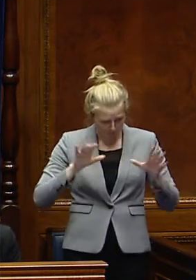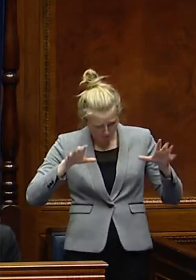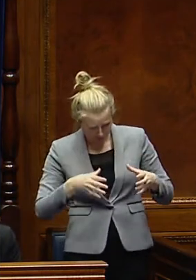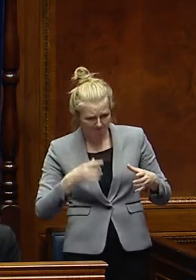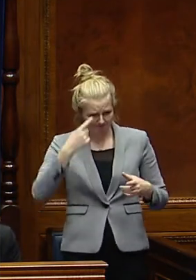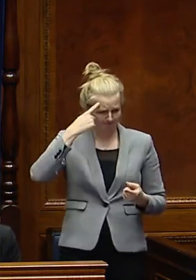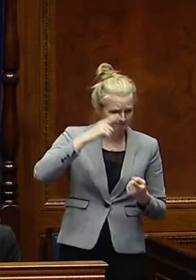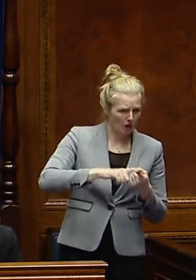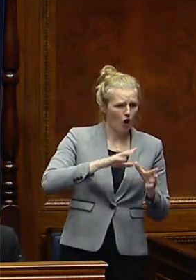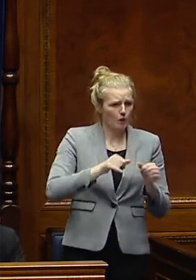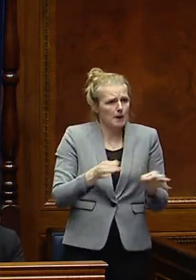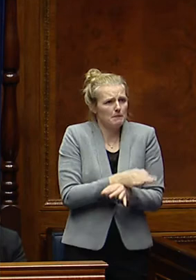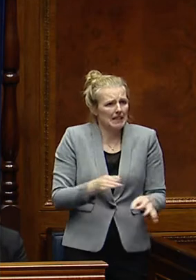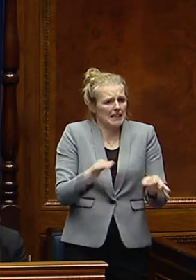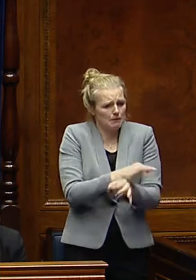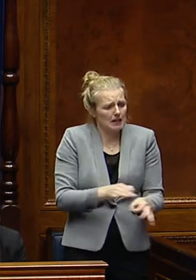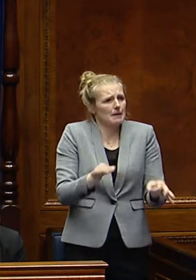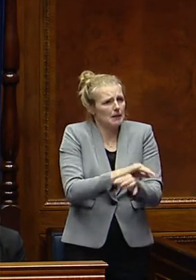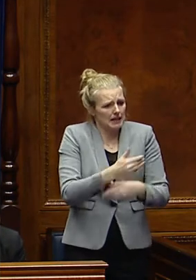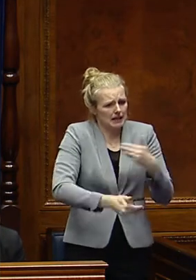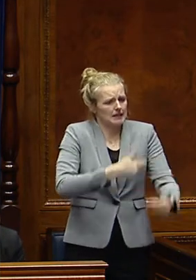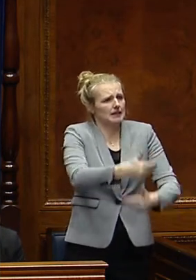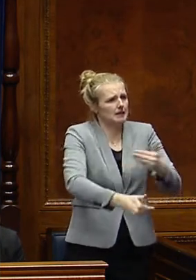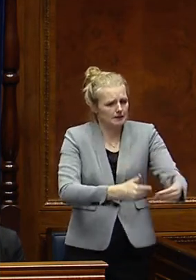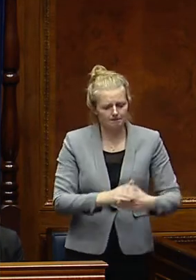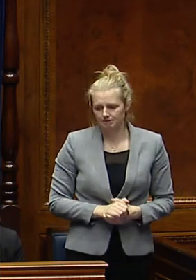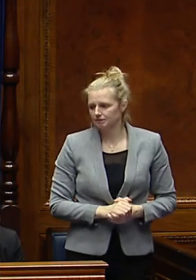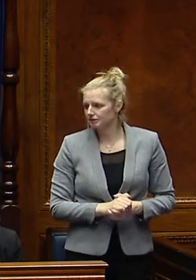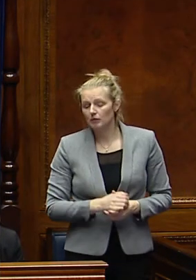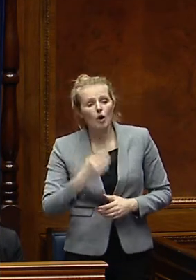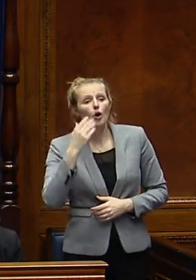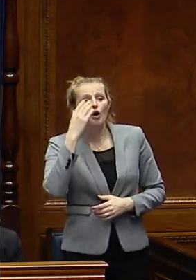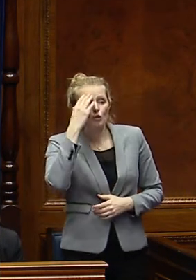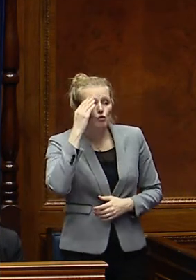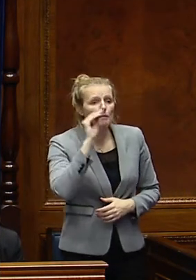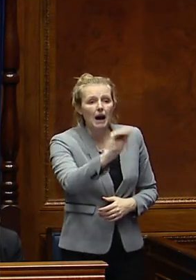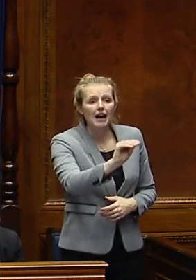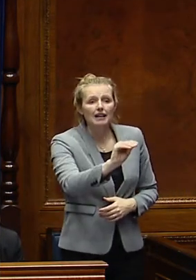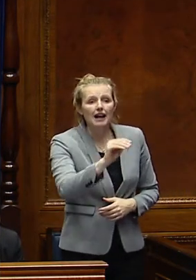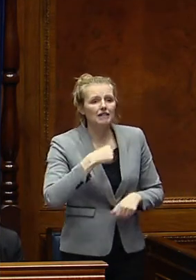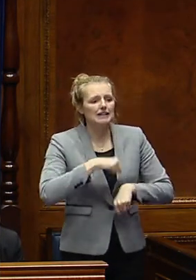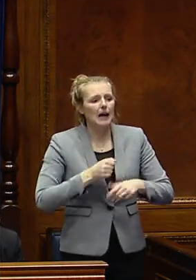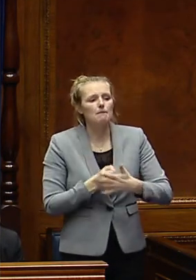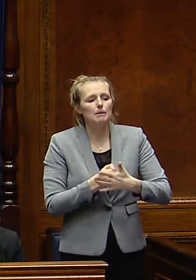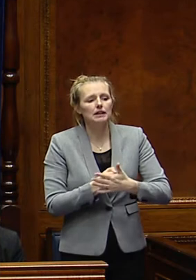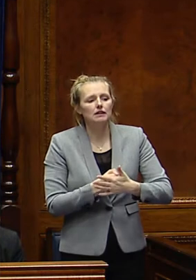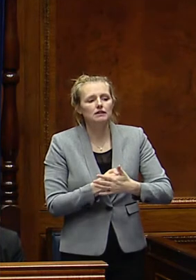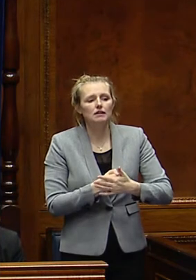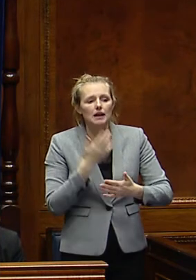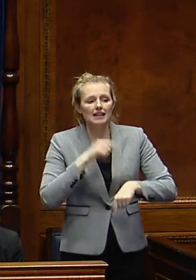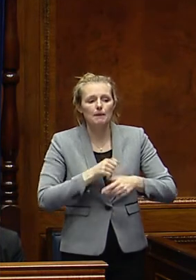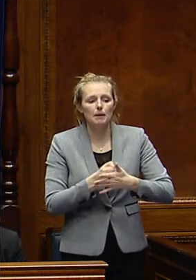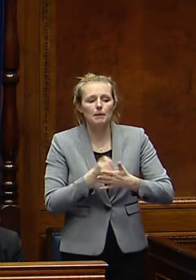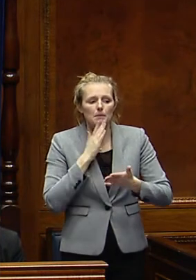progress and mitigations we can make as we move forward on this issue. Can I just remind people, including the minister, that there is a time limit for contributions?